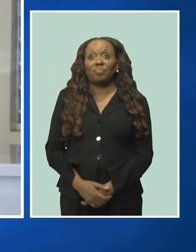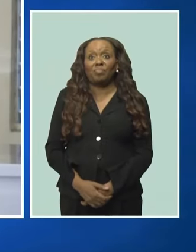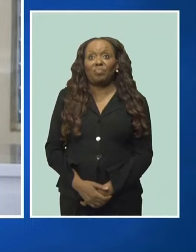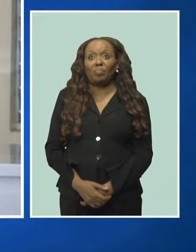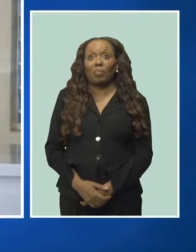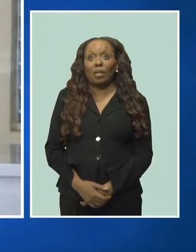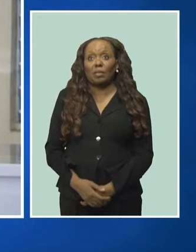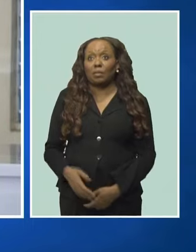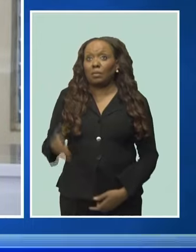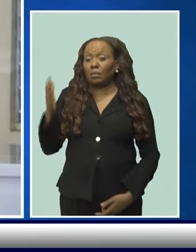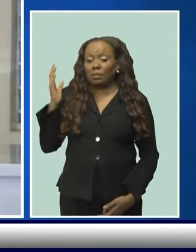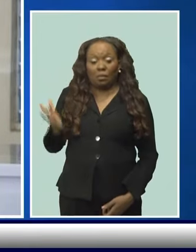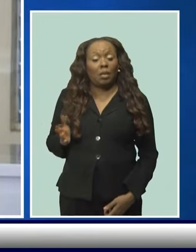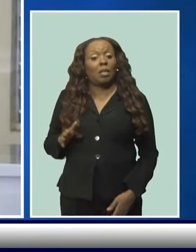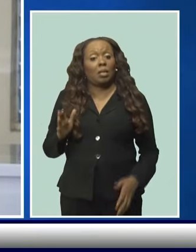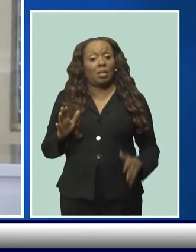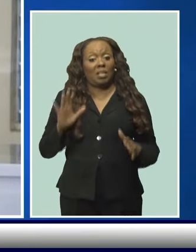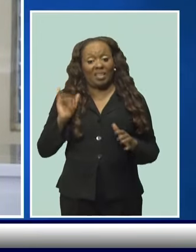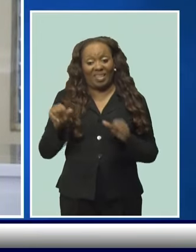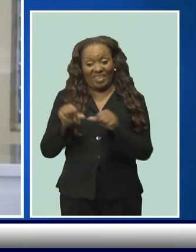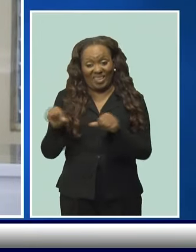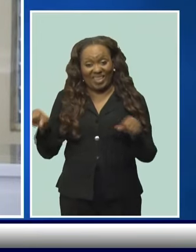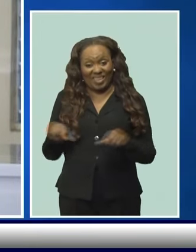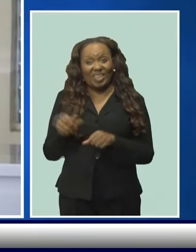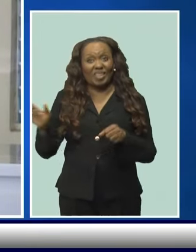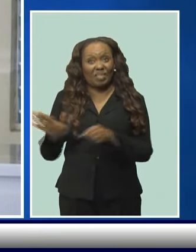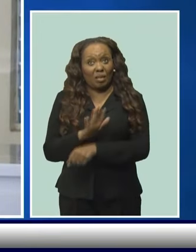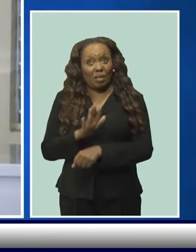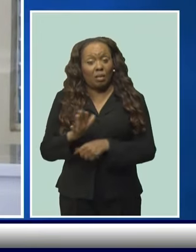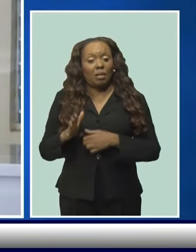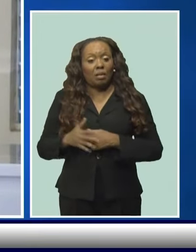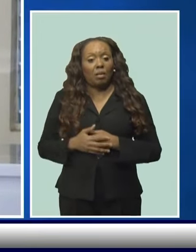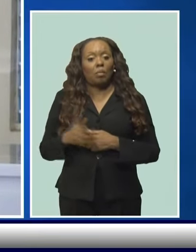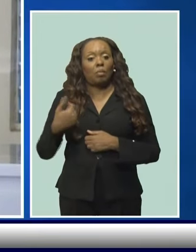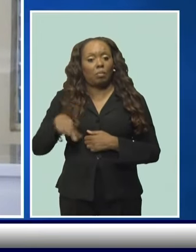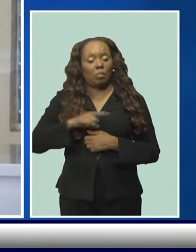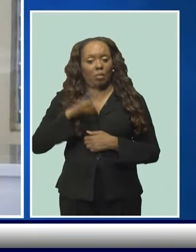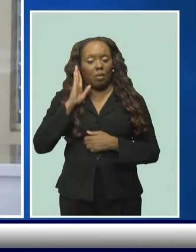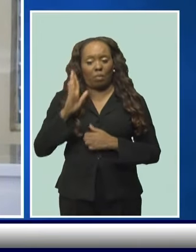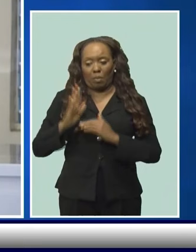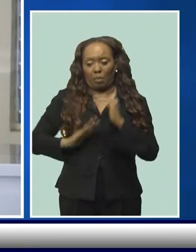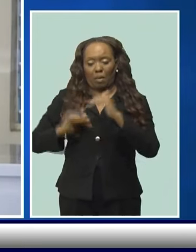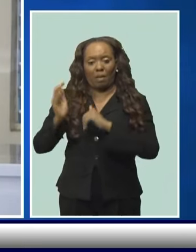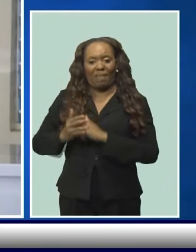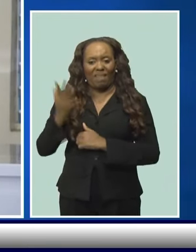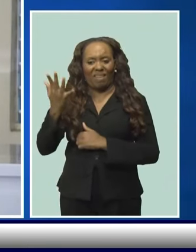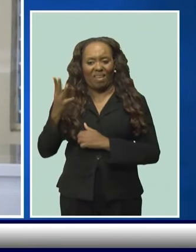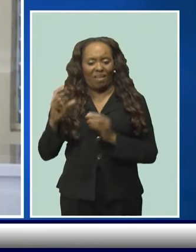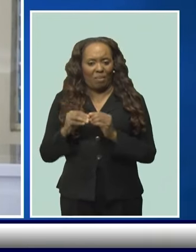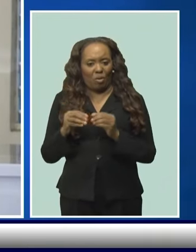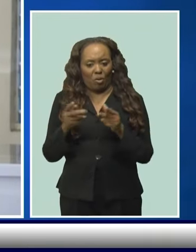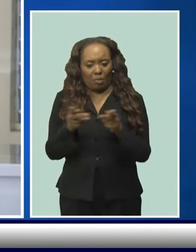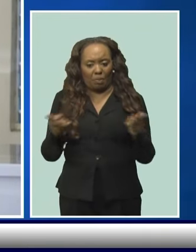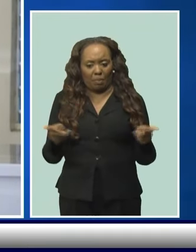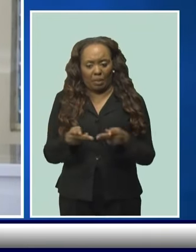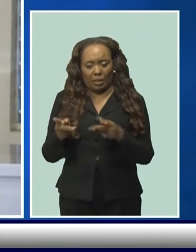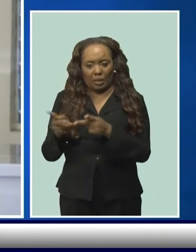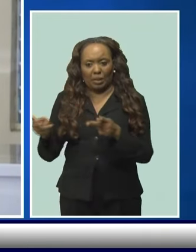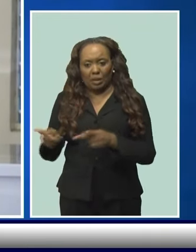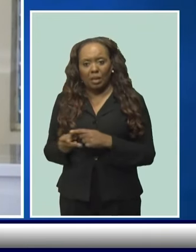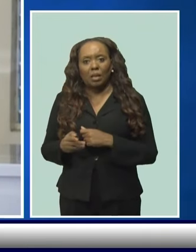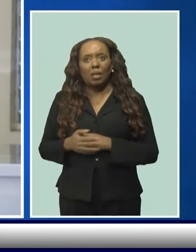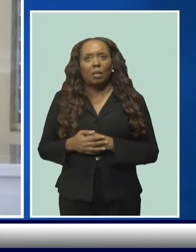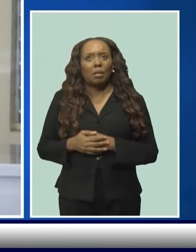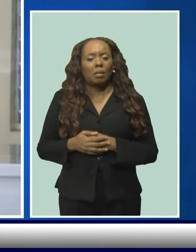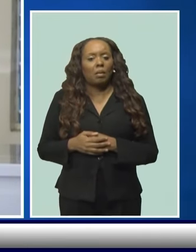oversubscribed. The Mechanics Bay is full. We're building five more units currently and we're looking for more space because mechanics from